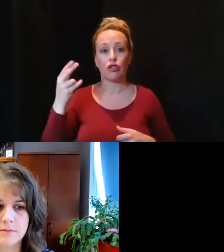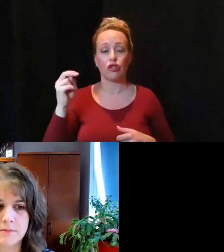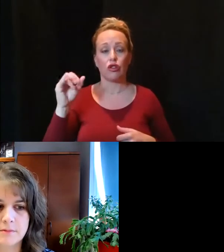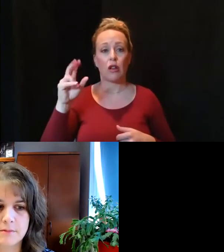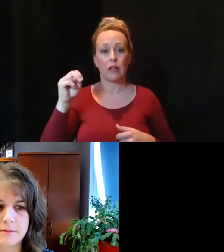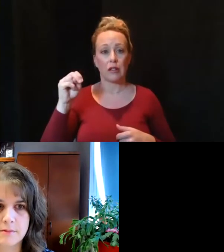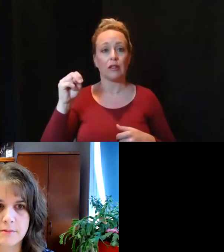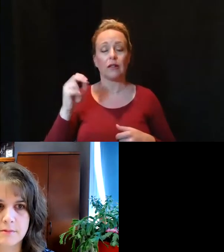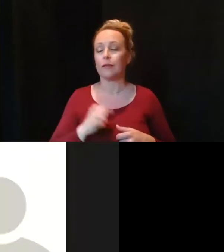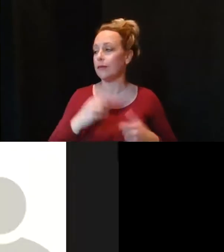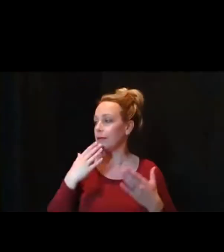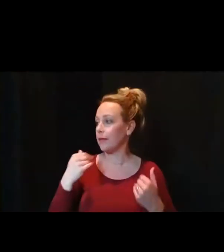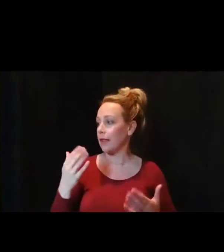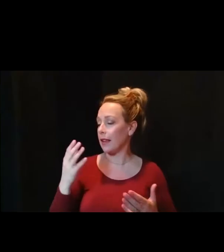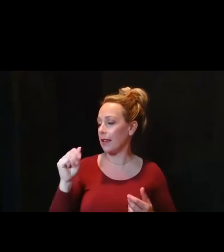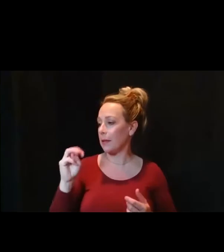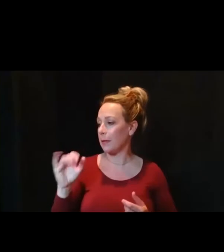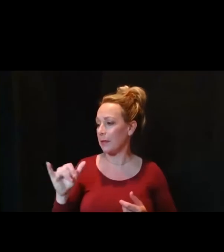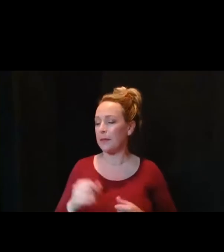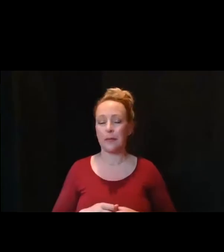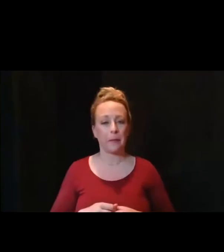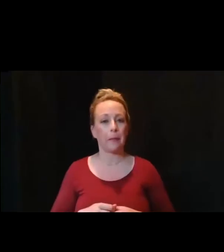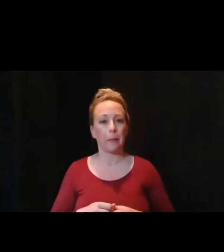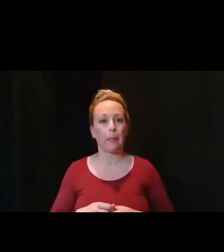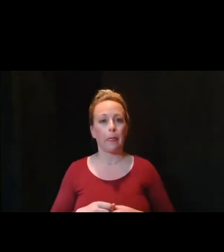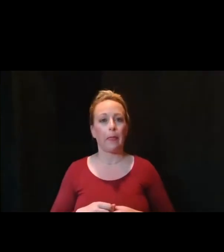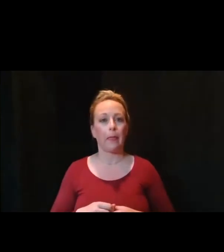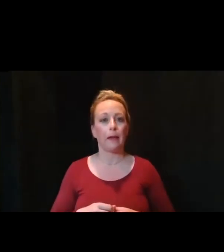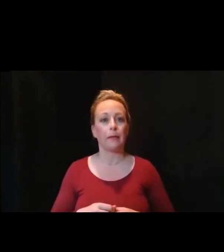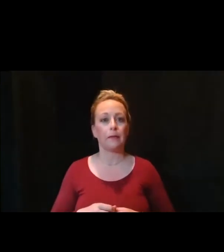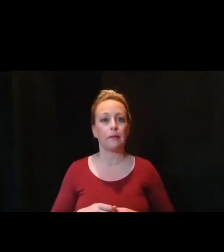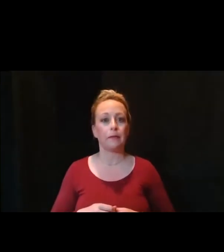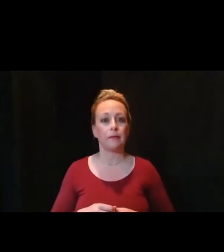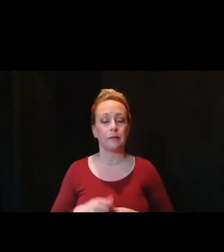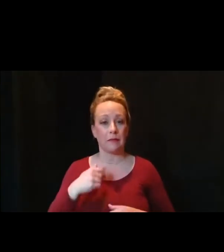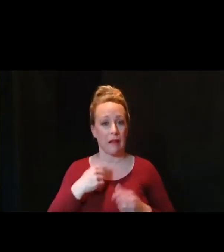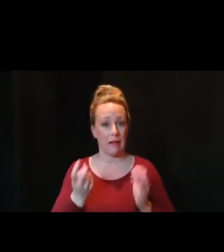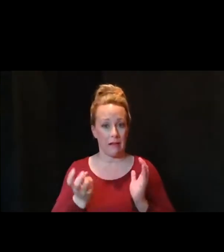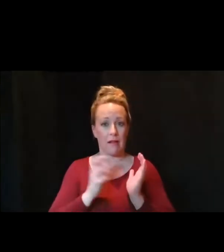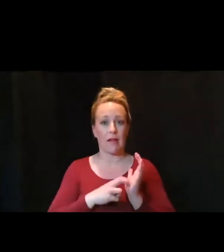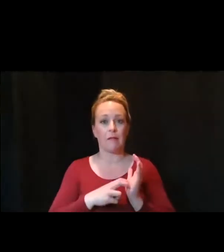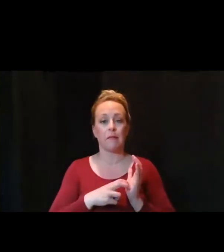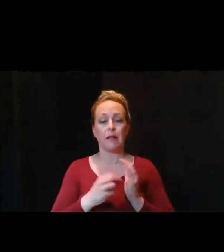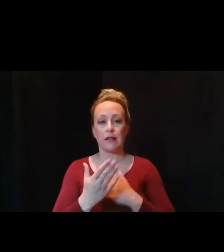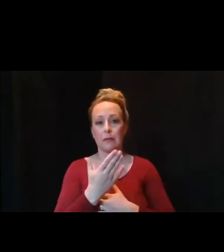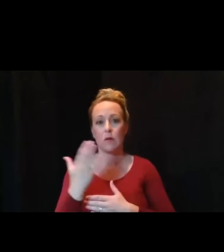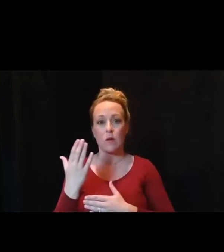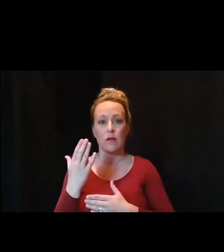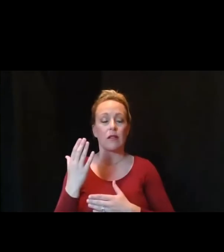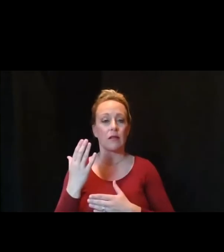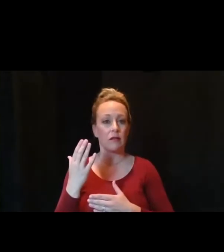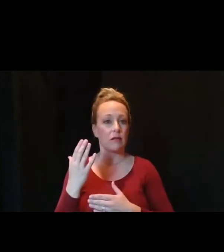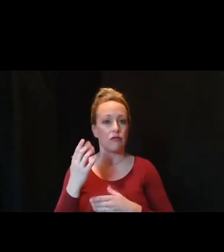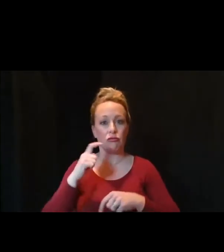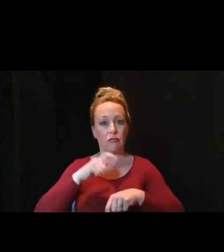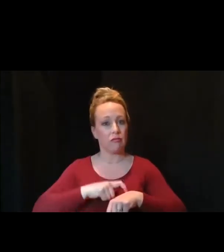Thanks, Amy. Yeah, so I got up this morning in time to